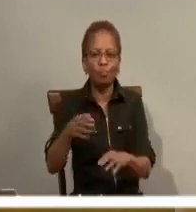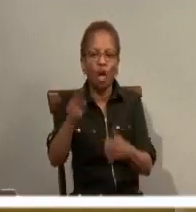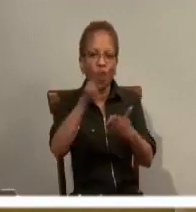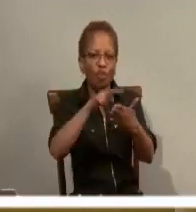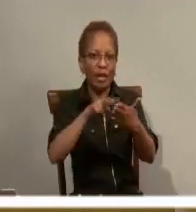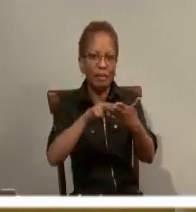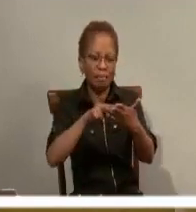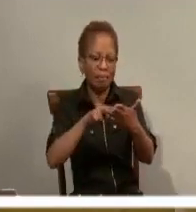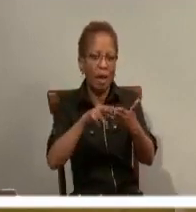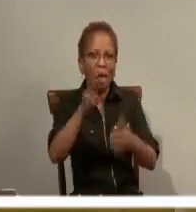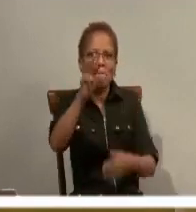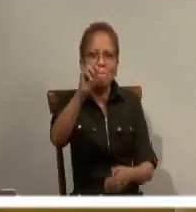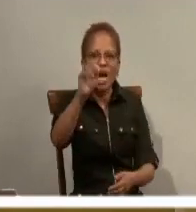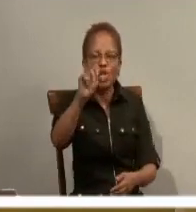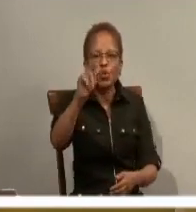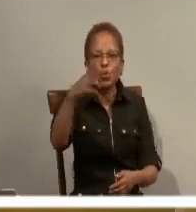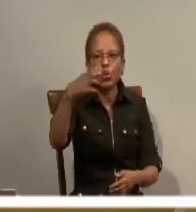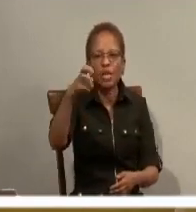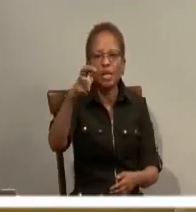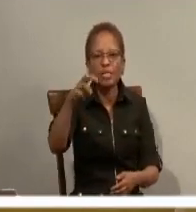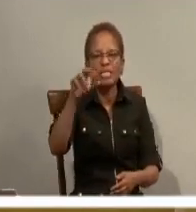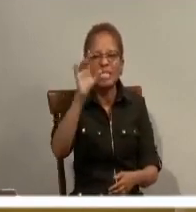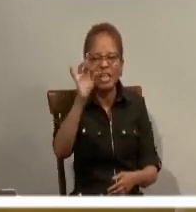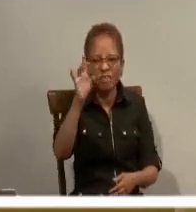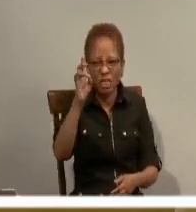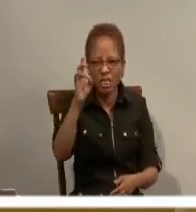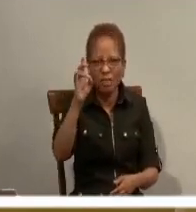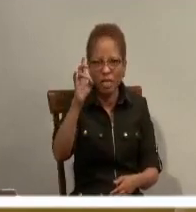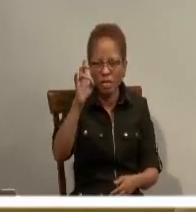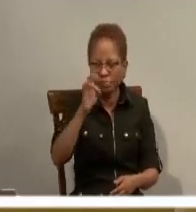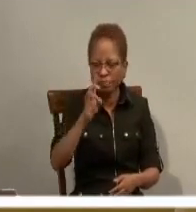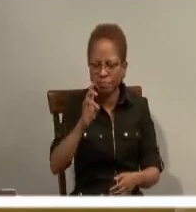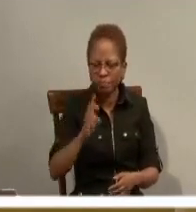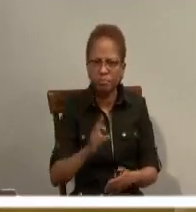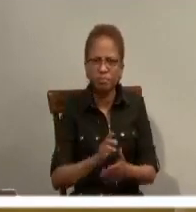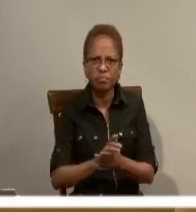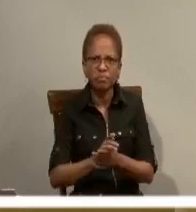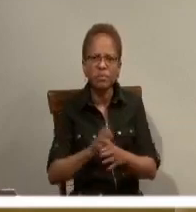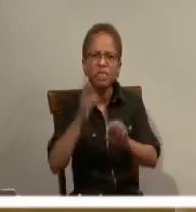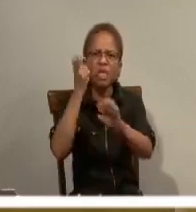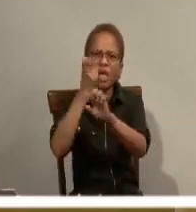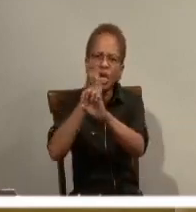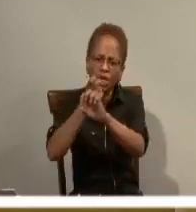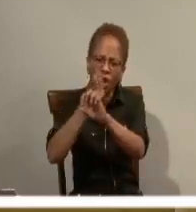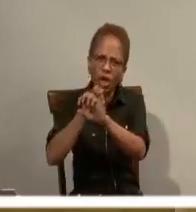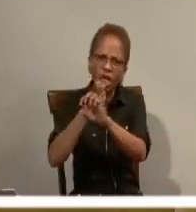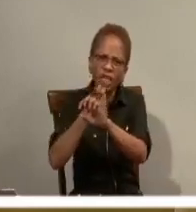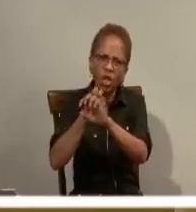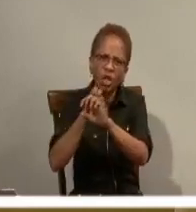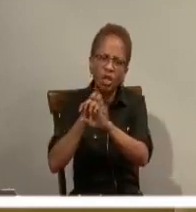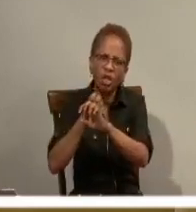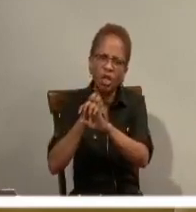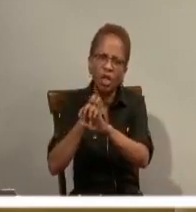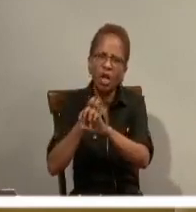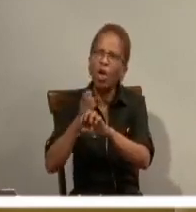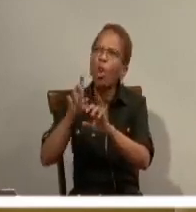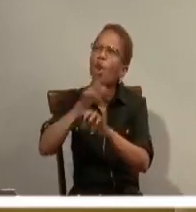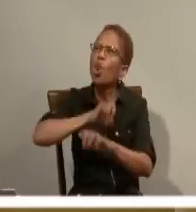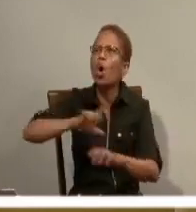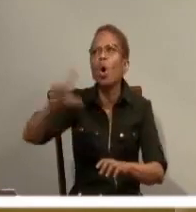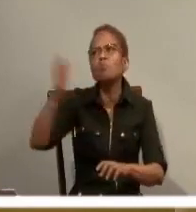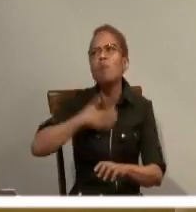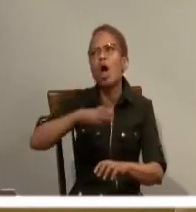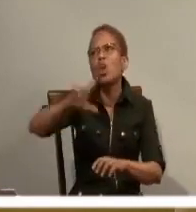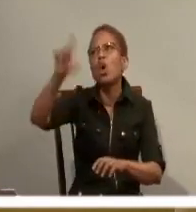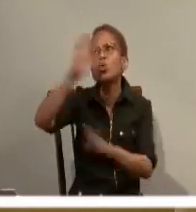Where they're knocking again and they're saying, Lord, Lord. And Jesus said, not them who say, Lord, Lord, will enter the kingdom of